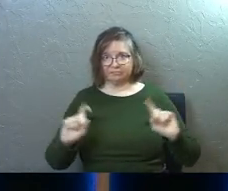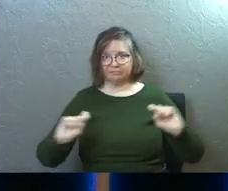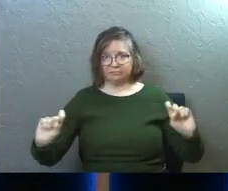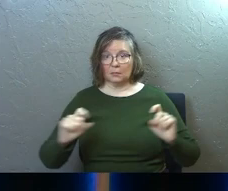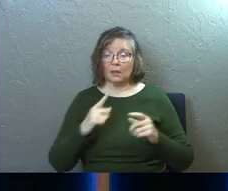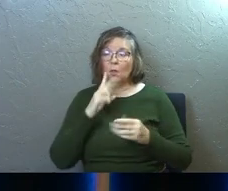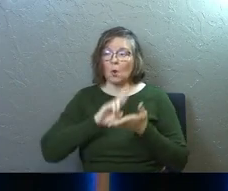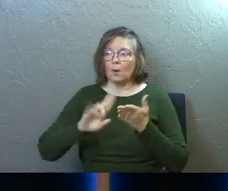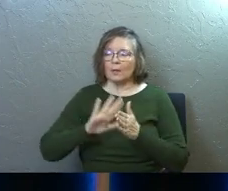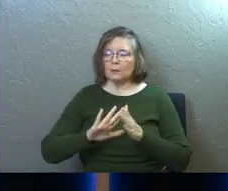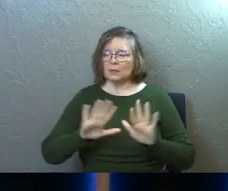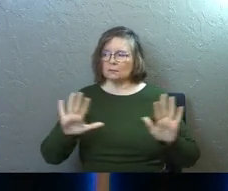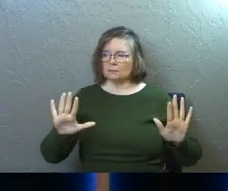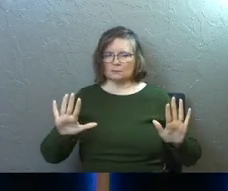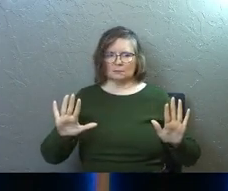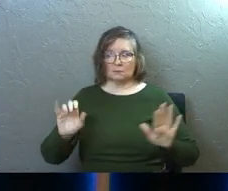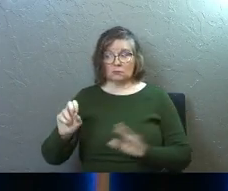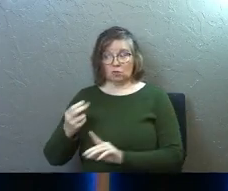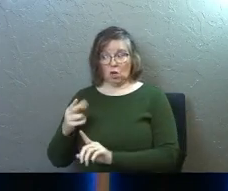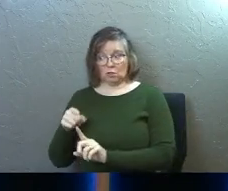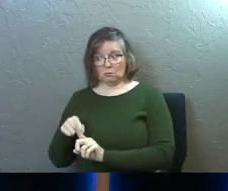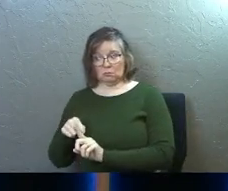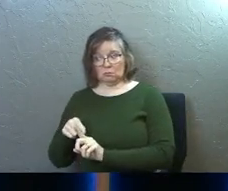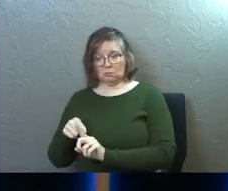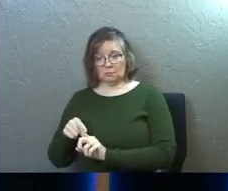the Holy Spirit was like, Josh,